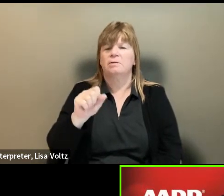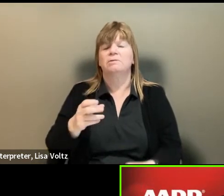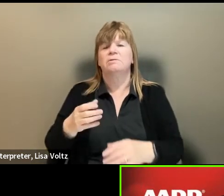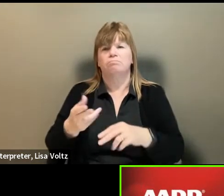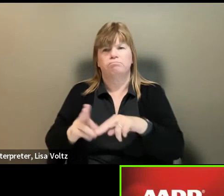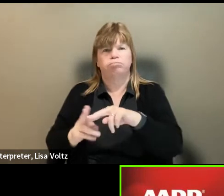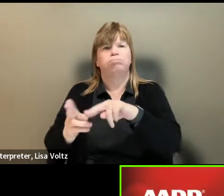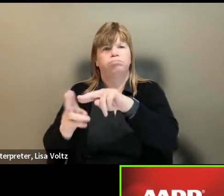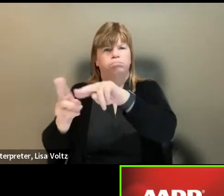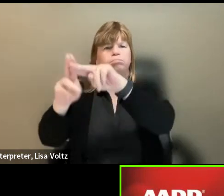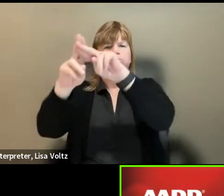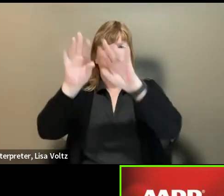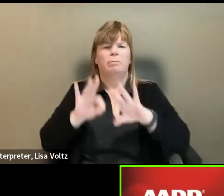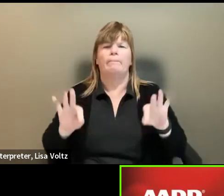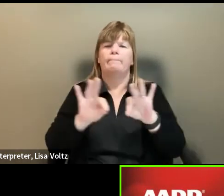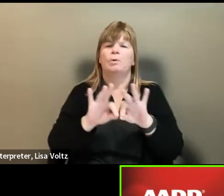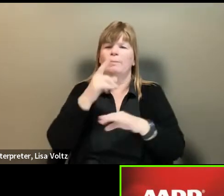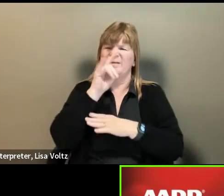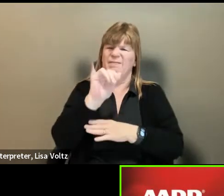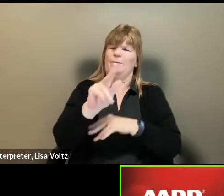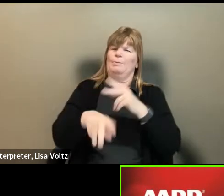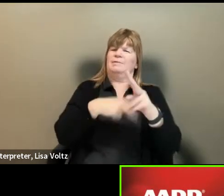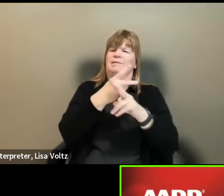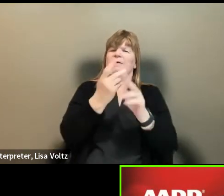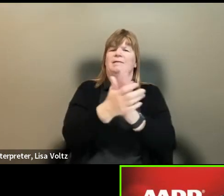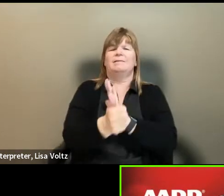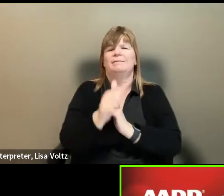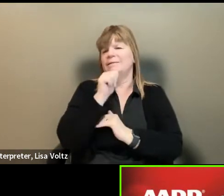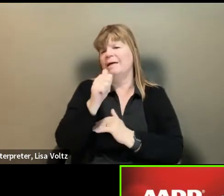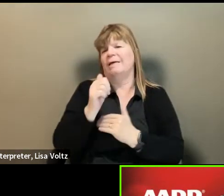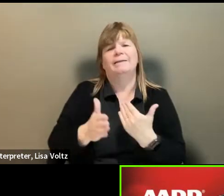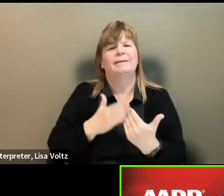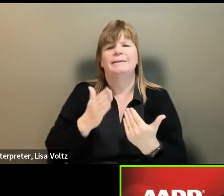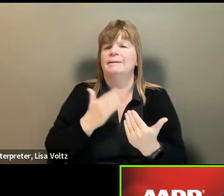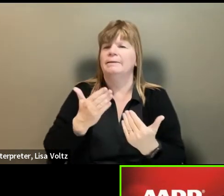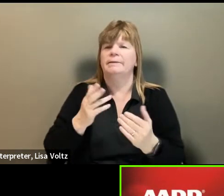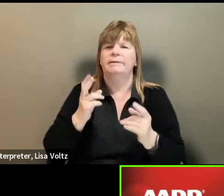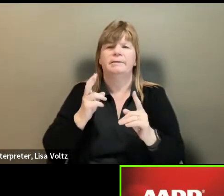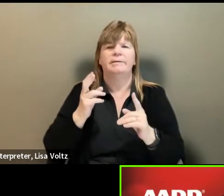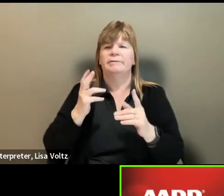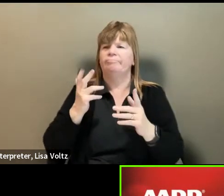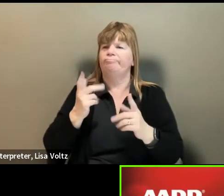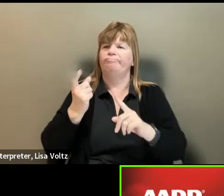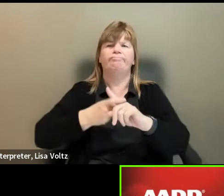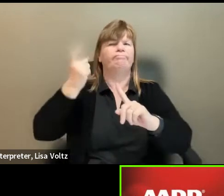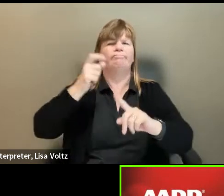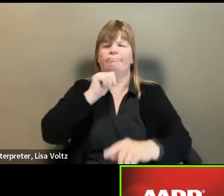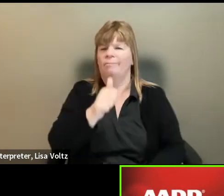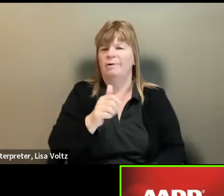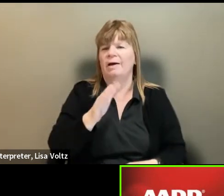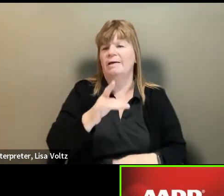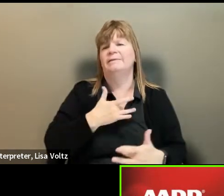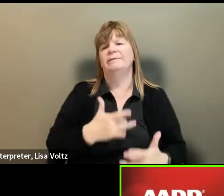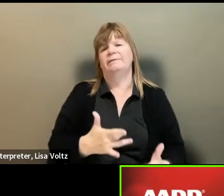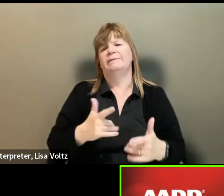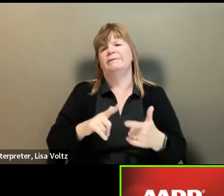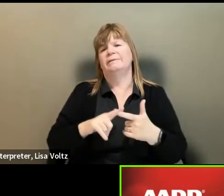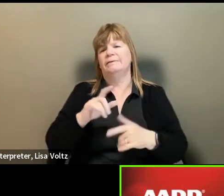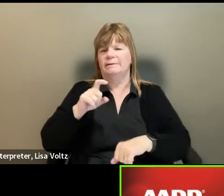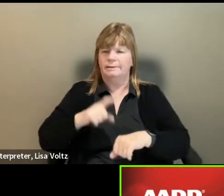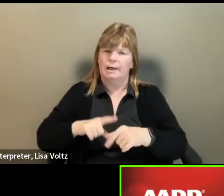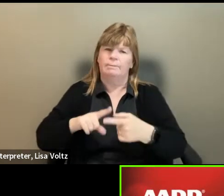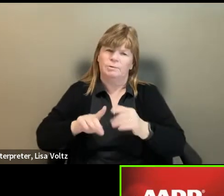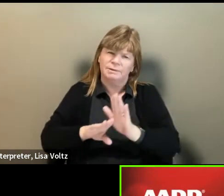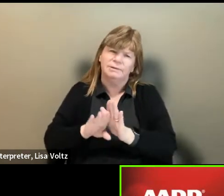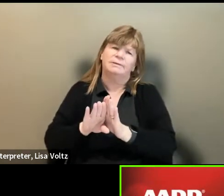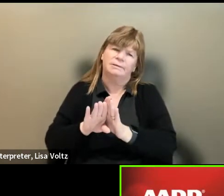um, and in demand because they're the kind of skills that are not easily automatable. And they tend to be the ones that take some time to develop. So